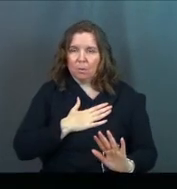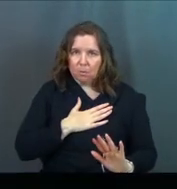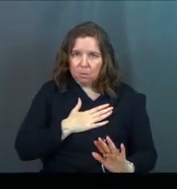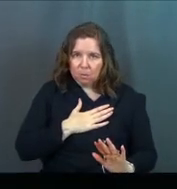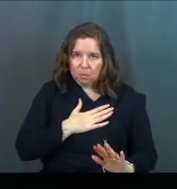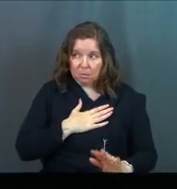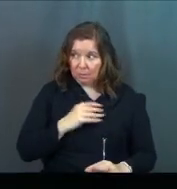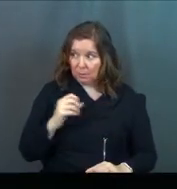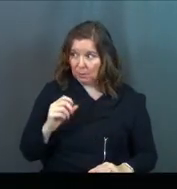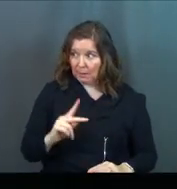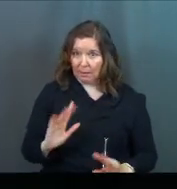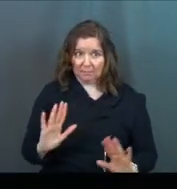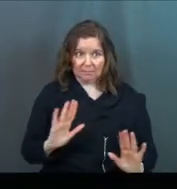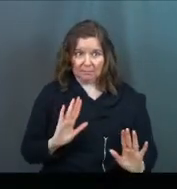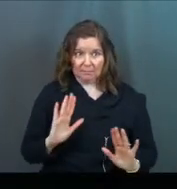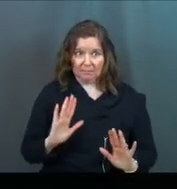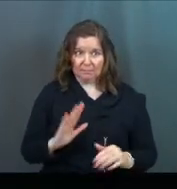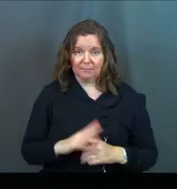Are you okay?